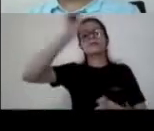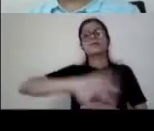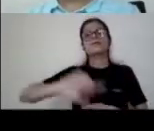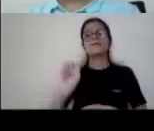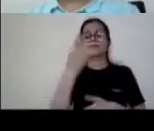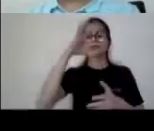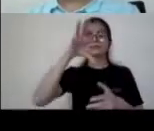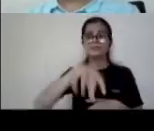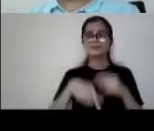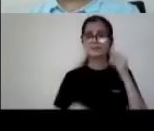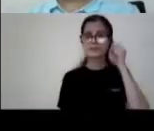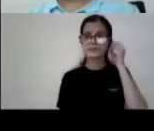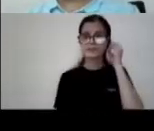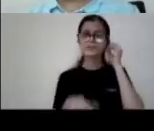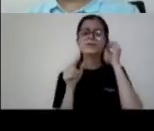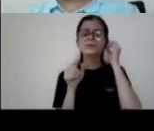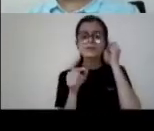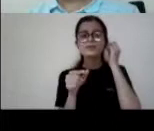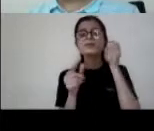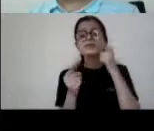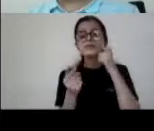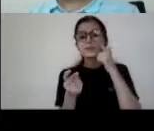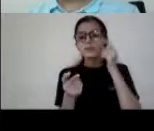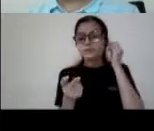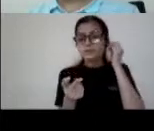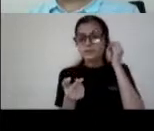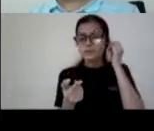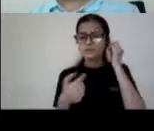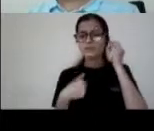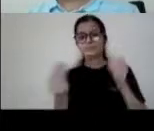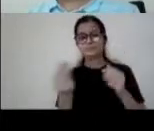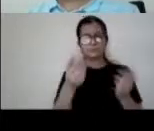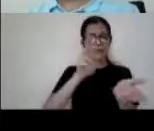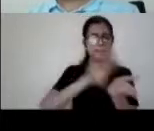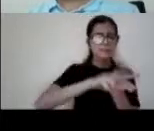one is that we amended our copyright law